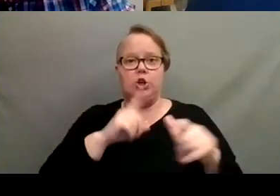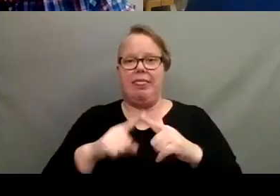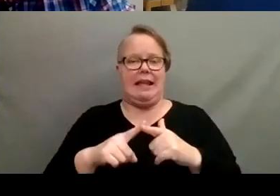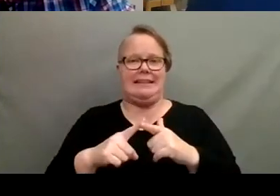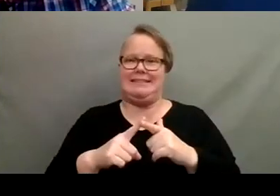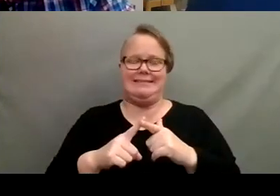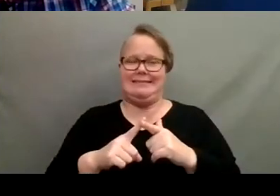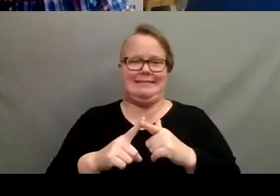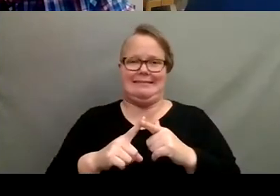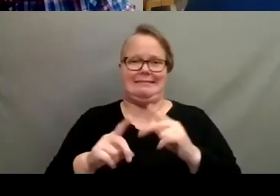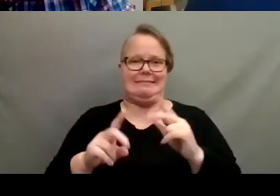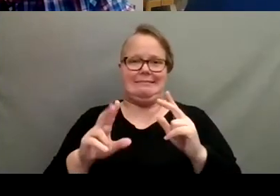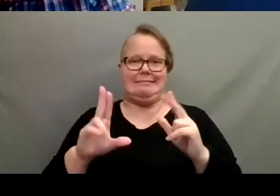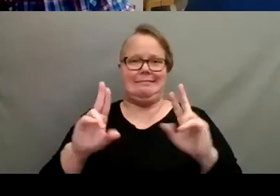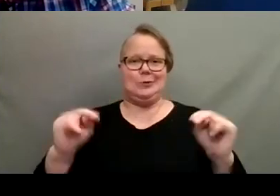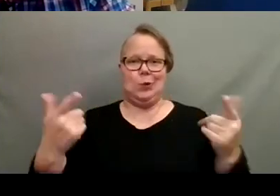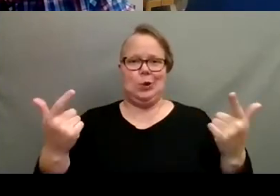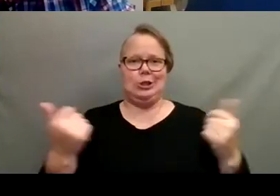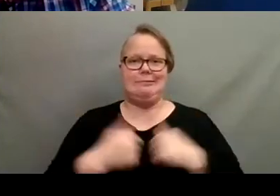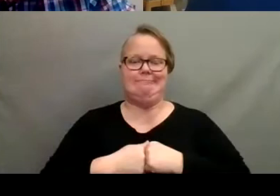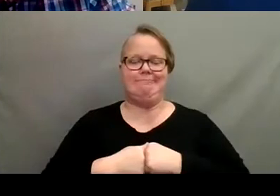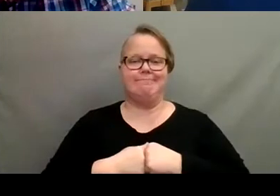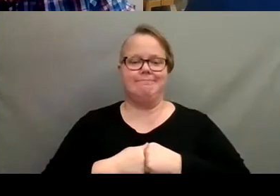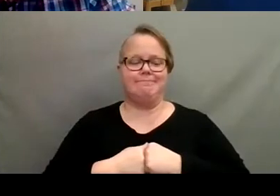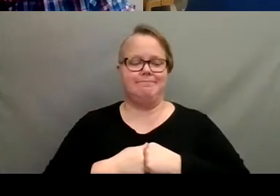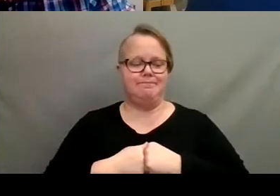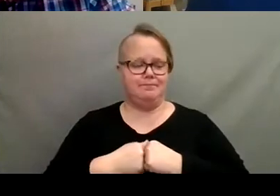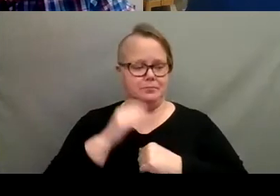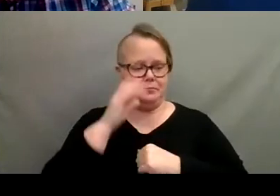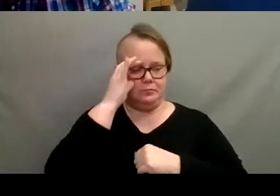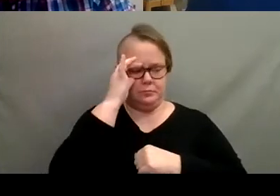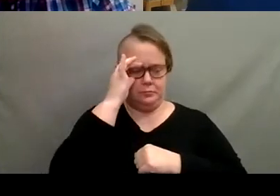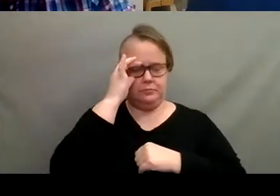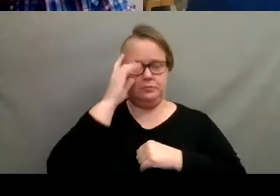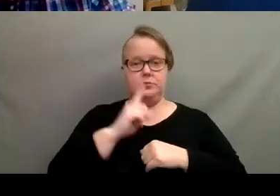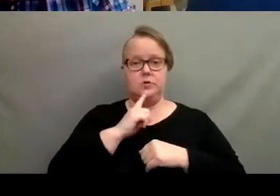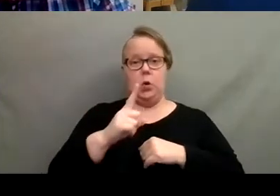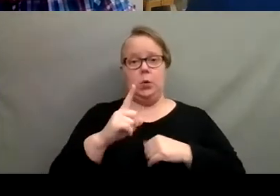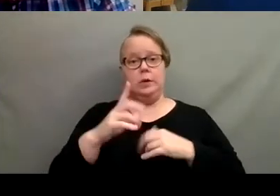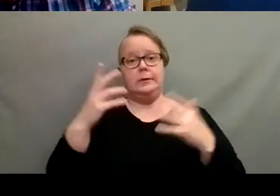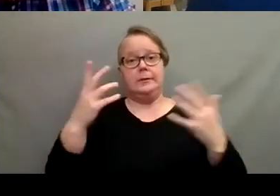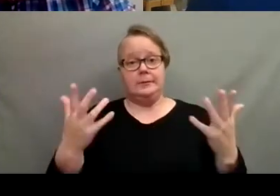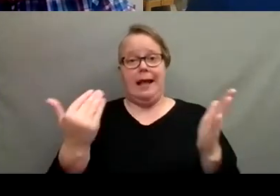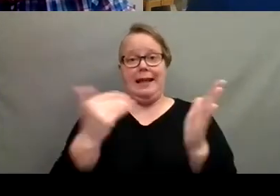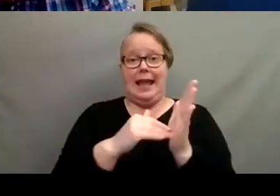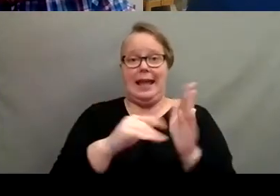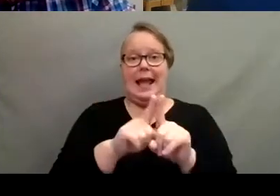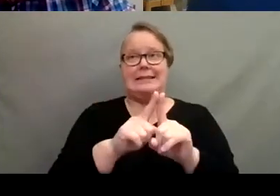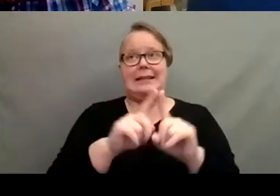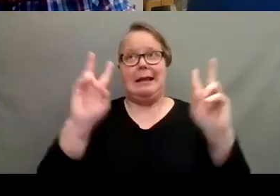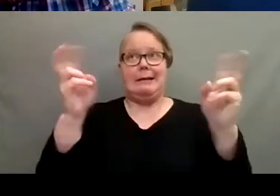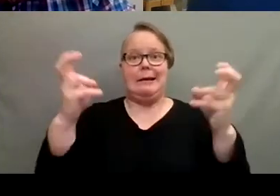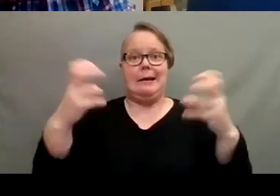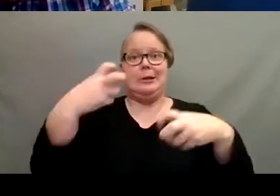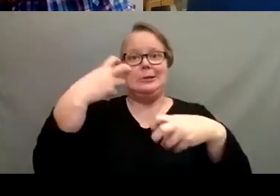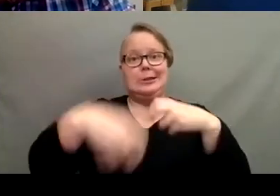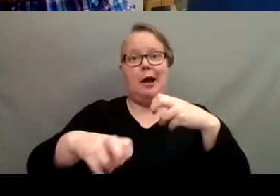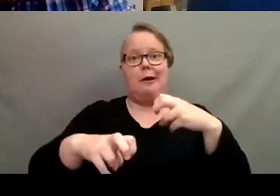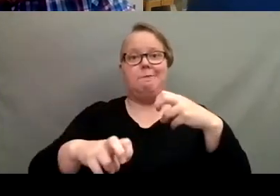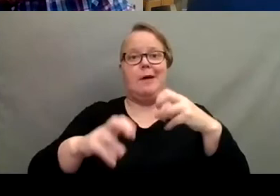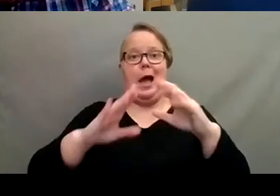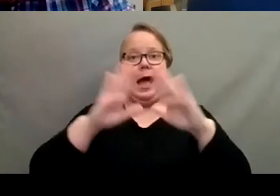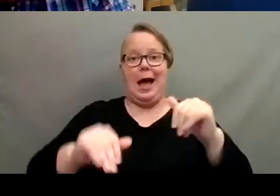kind of problems can start too. So again, as a tough house plant horticulturist,